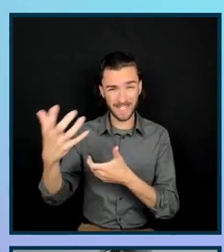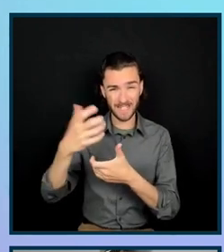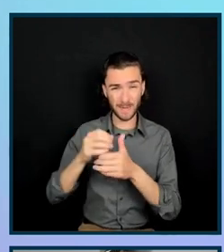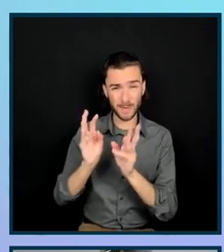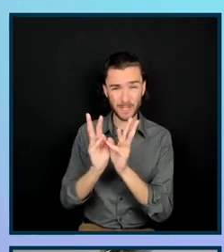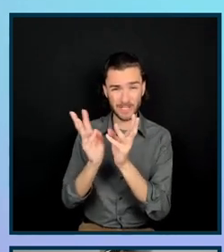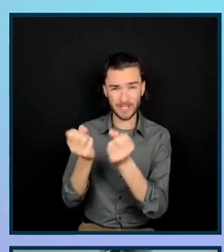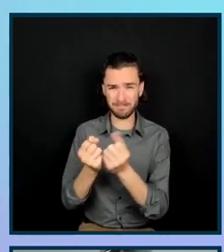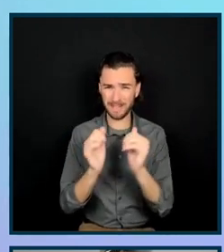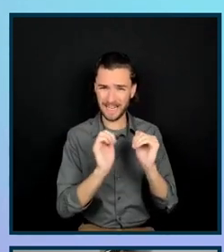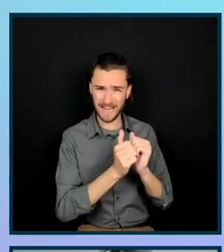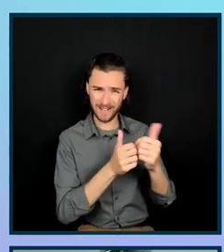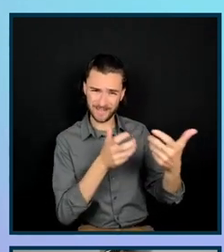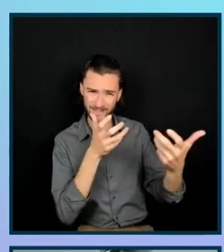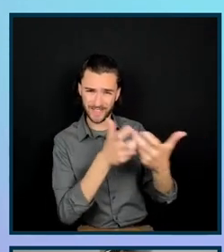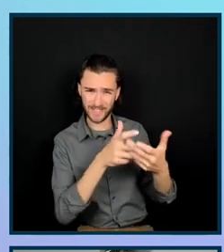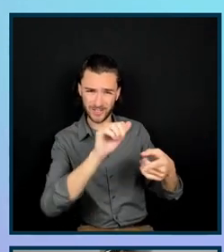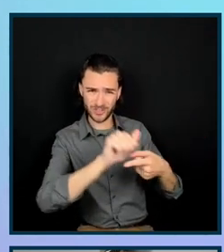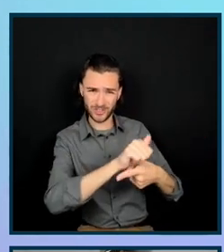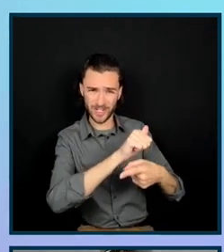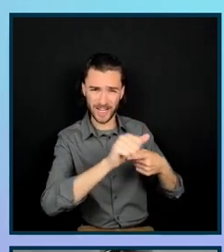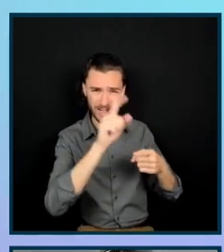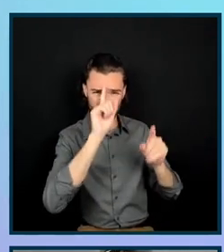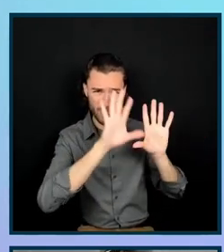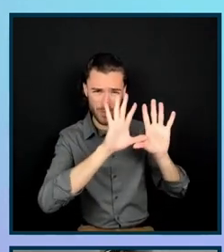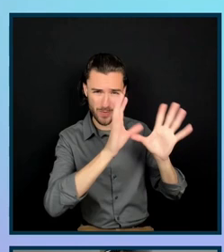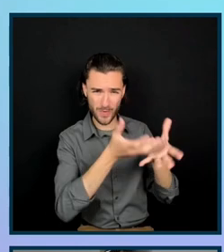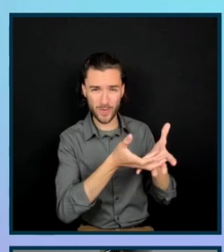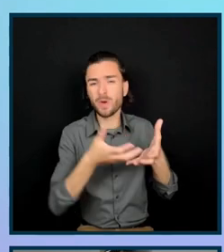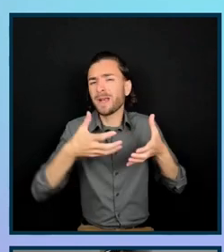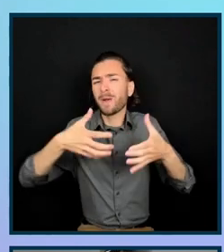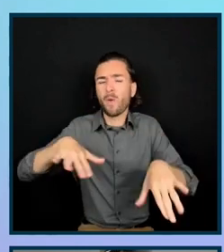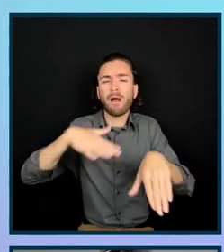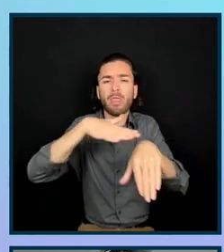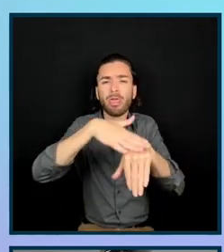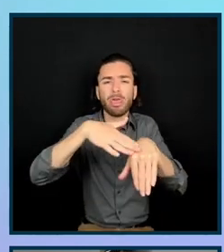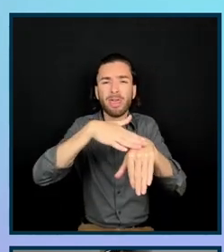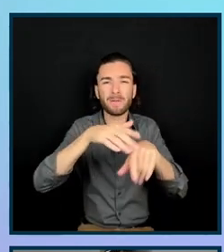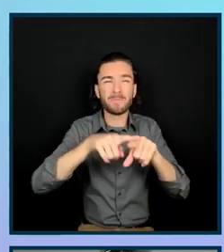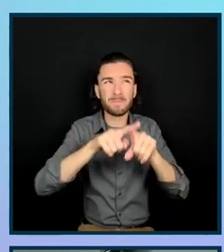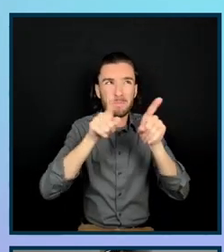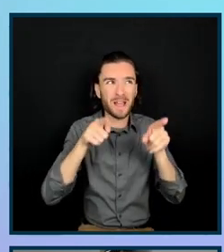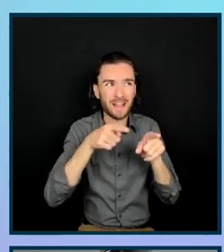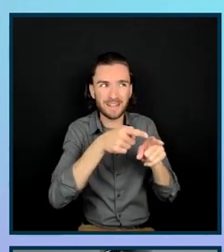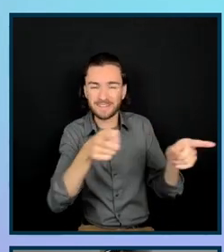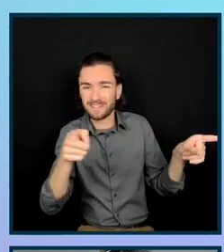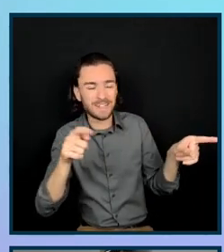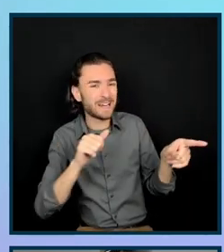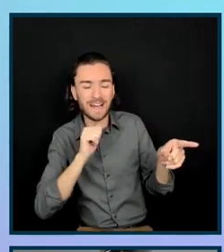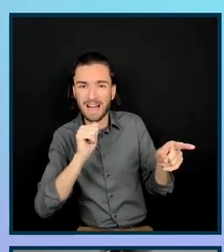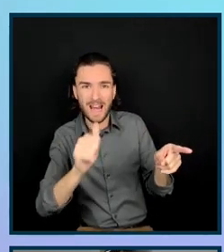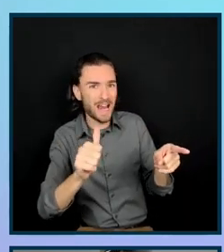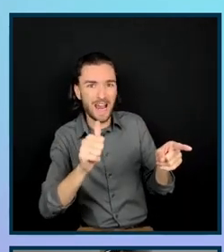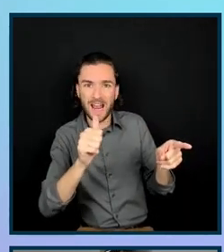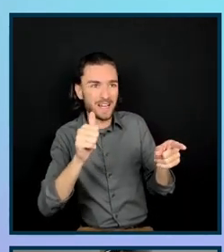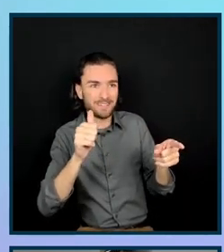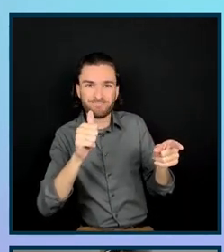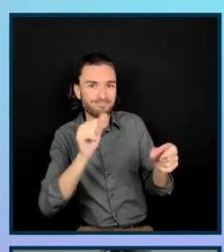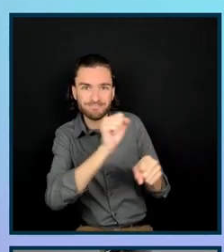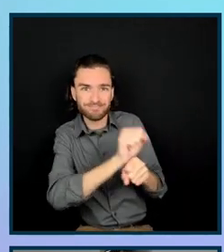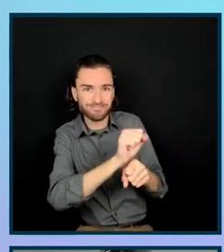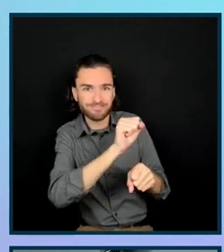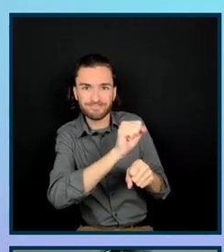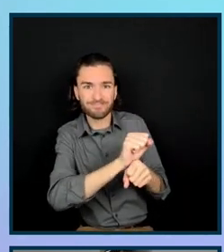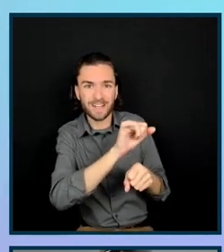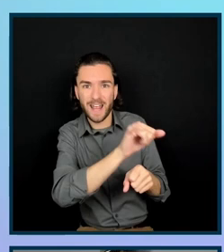everyone, that it wasn't too surface level, but however, not too complex for those hearing this, for those hearing this information for the first